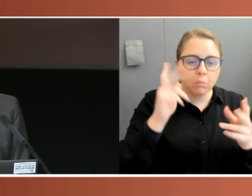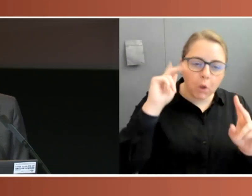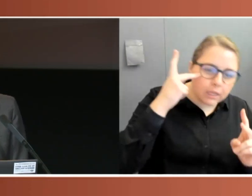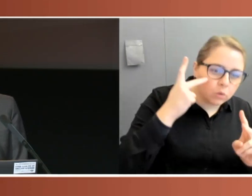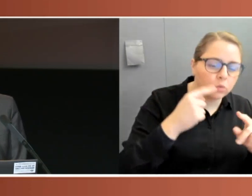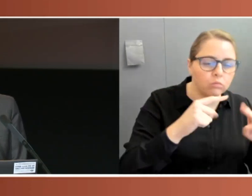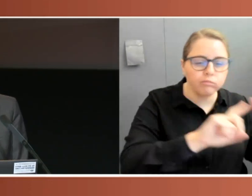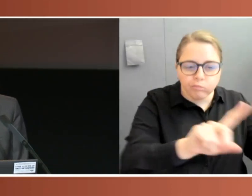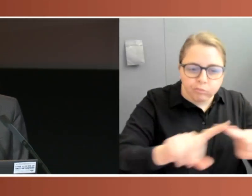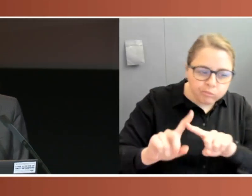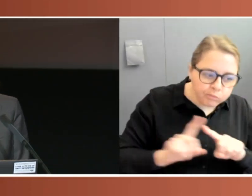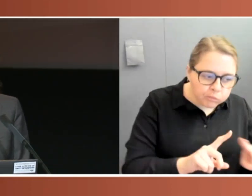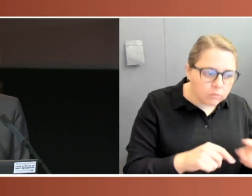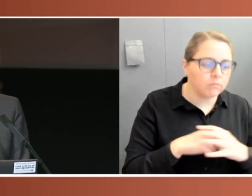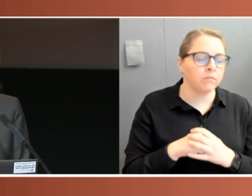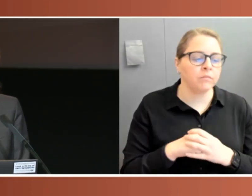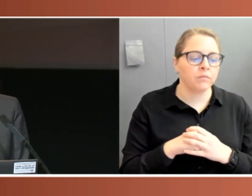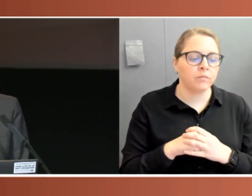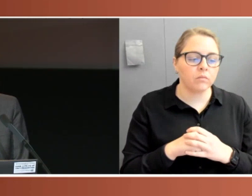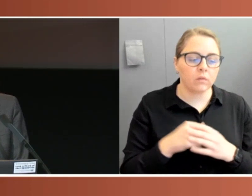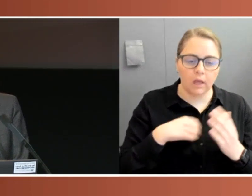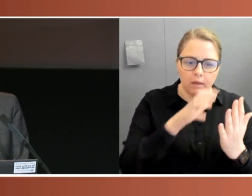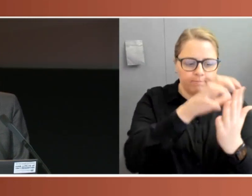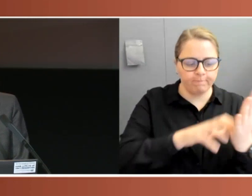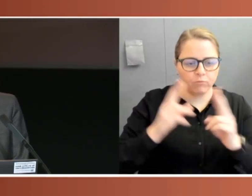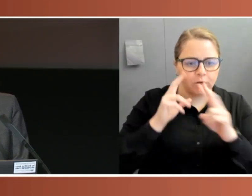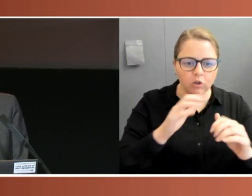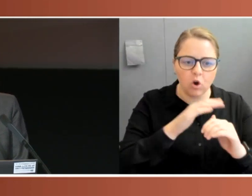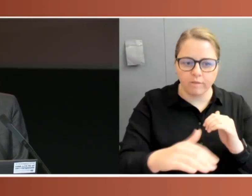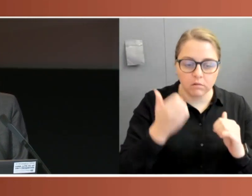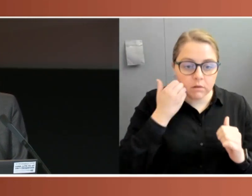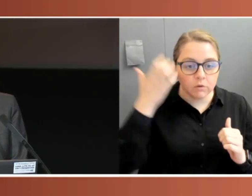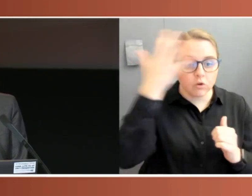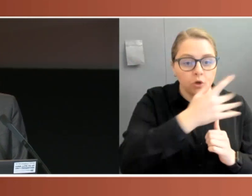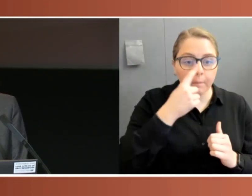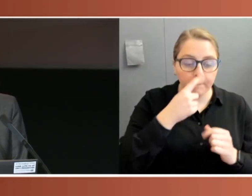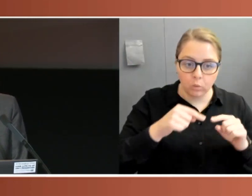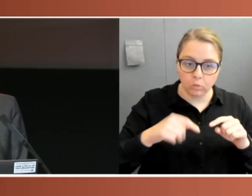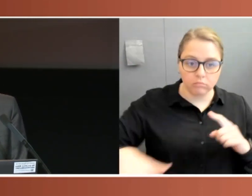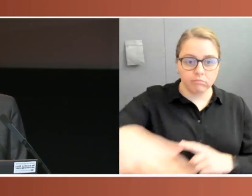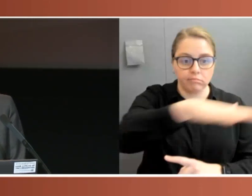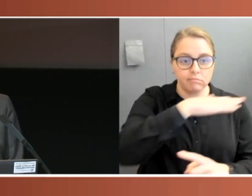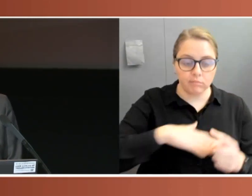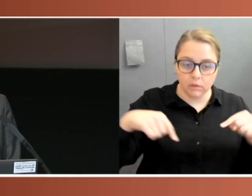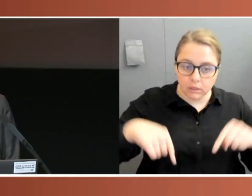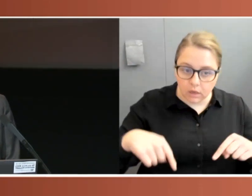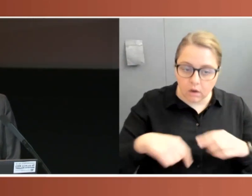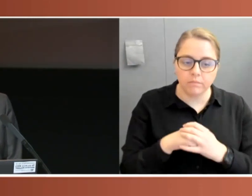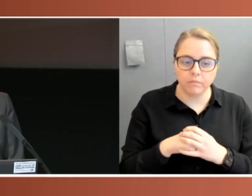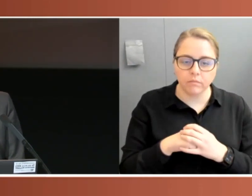on topics including the legal rights of Indigenous people in Australia, micro-nations and sovereignty and successionism in Australia.